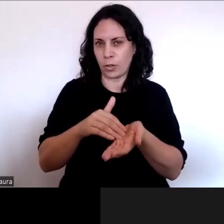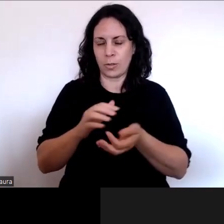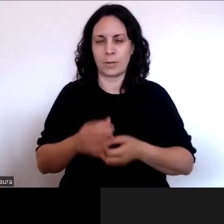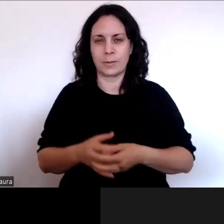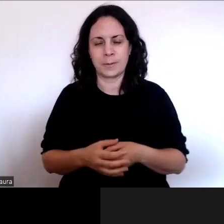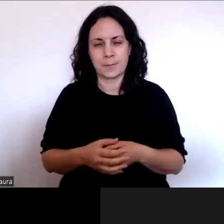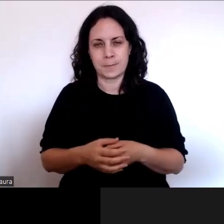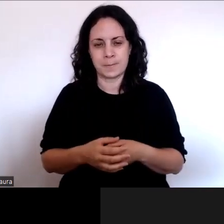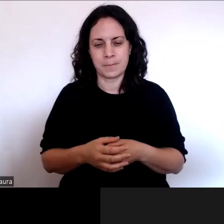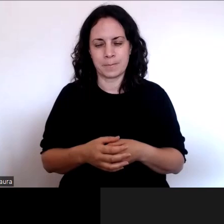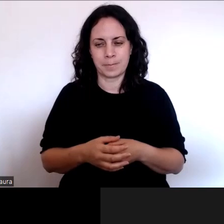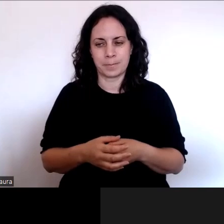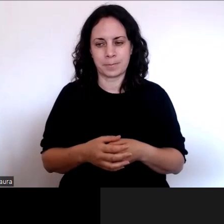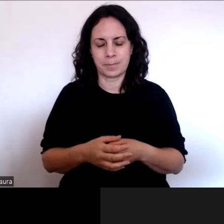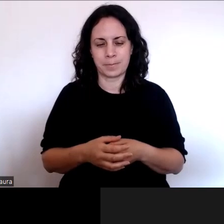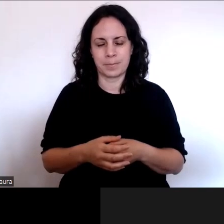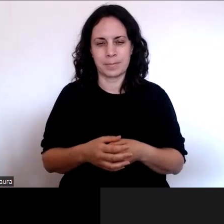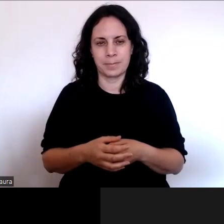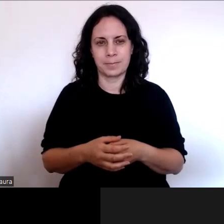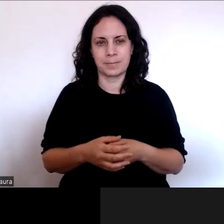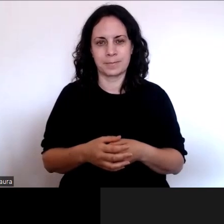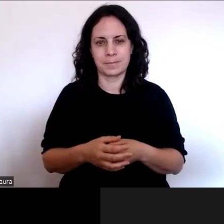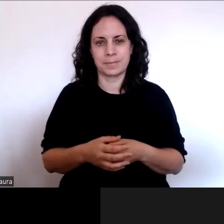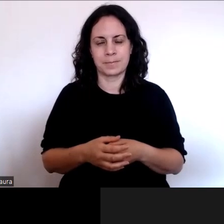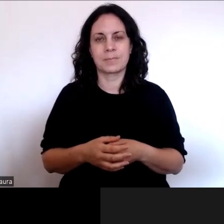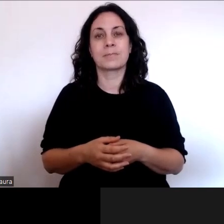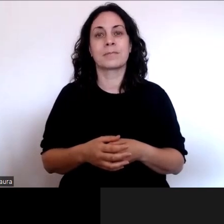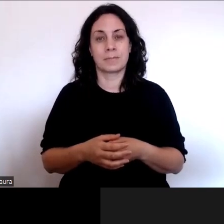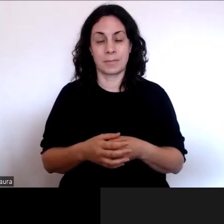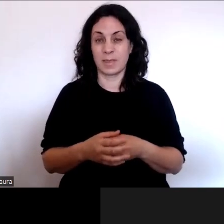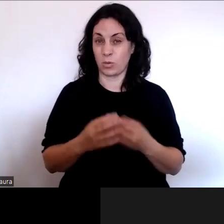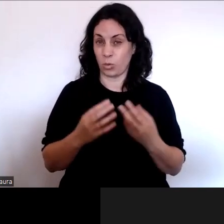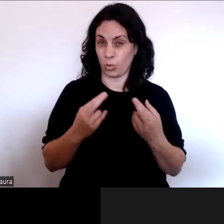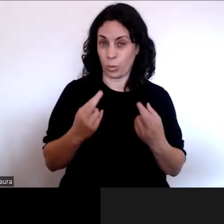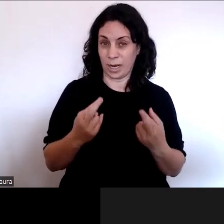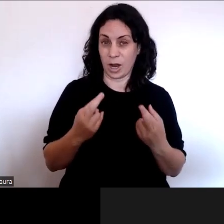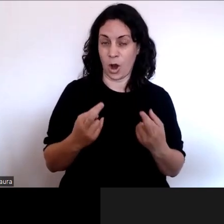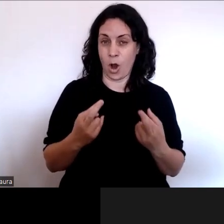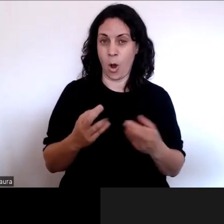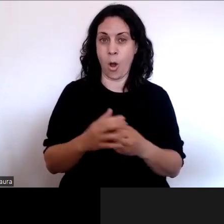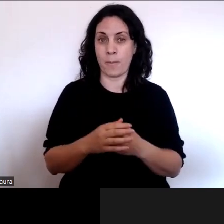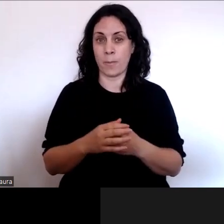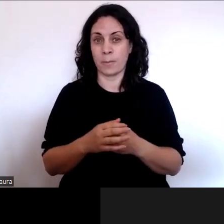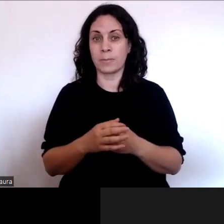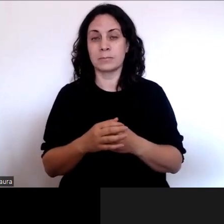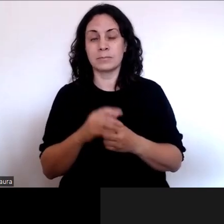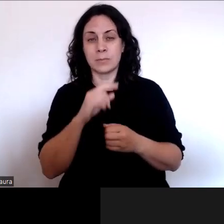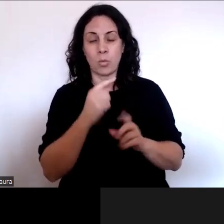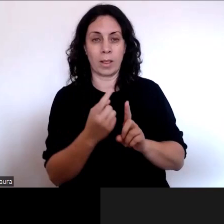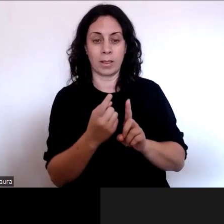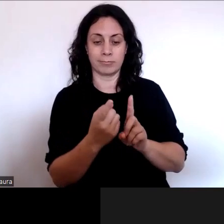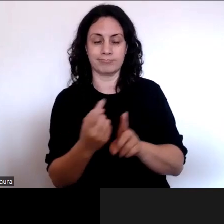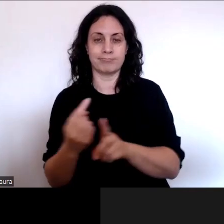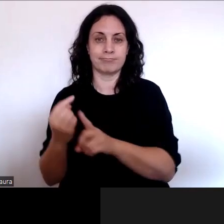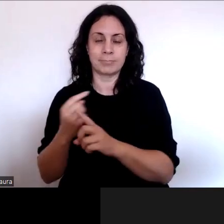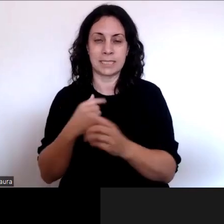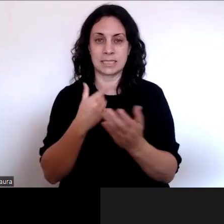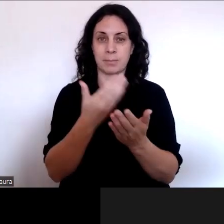we hope that that we hear from you before the 3rd of March with your submissions.